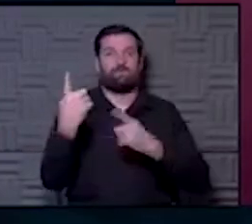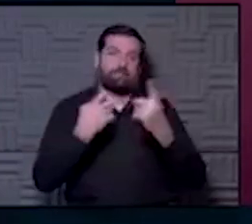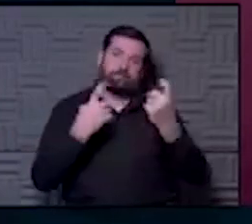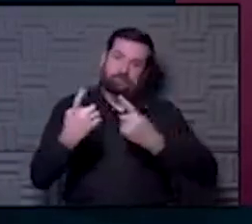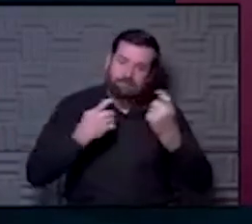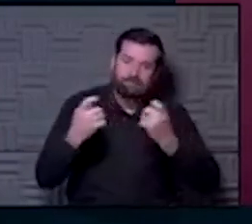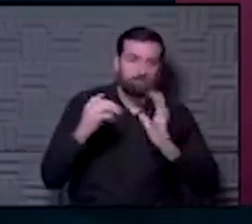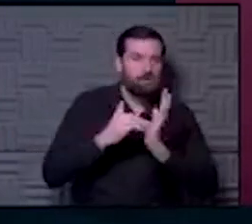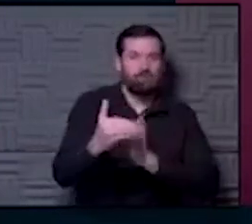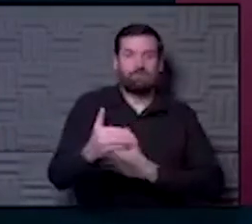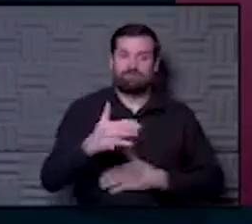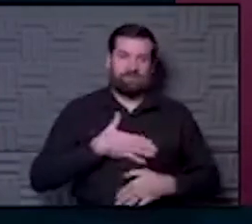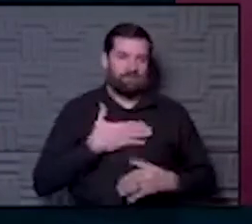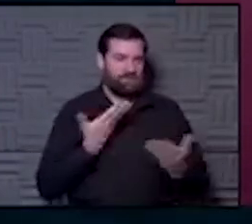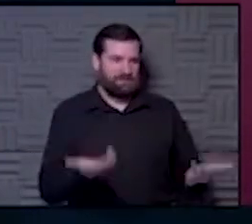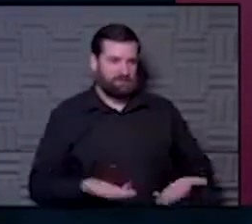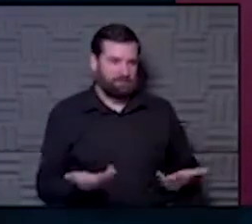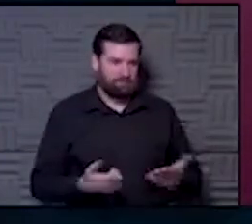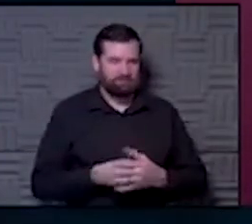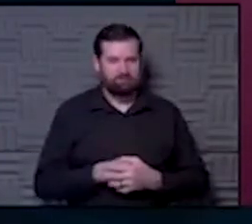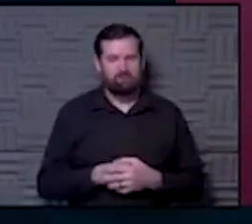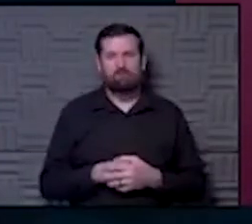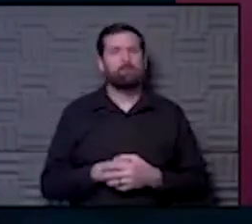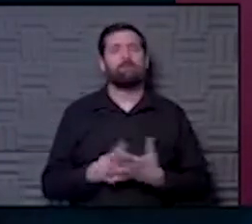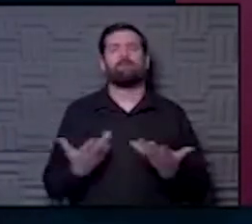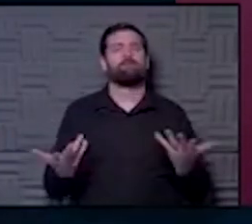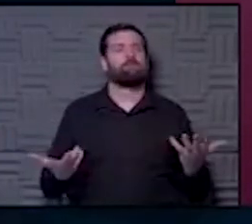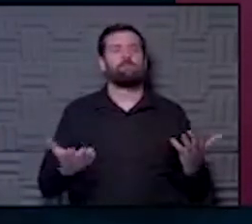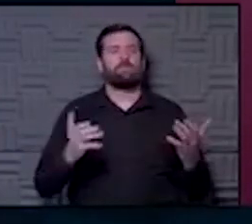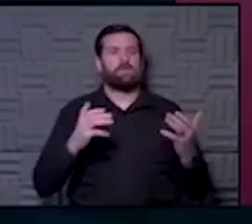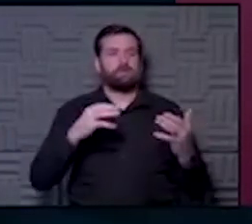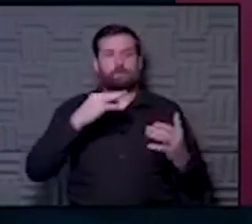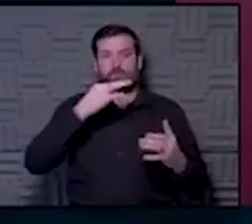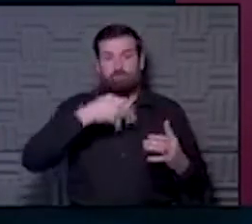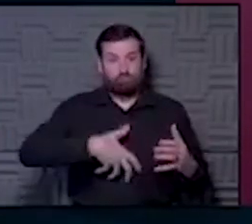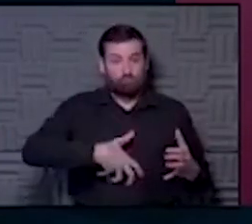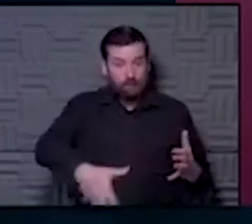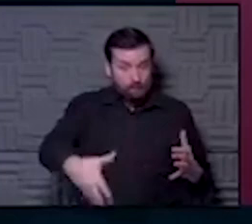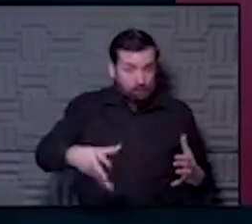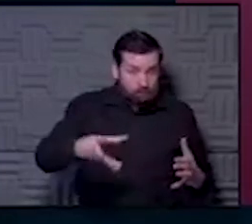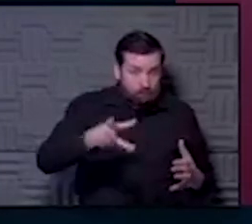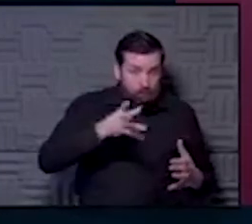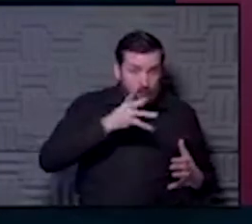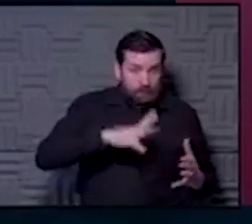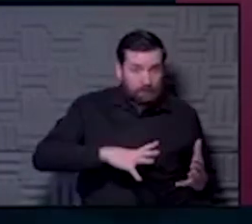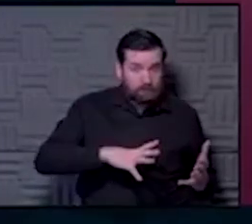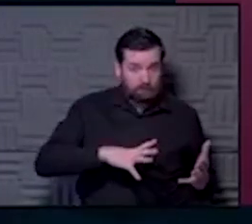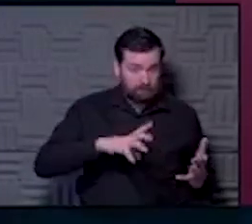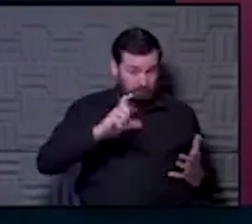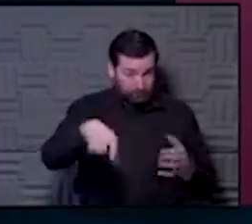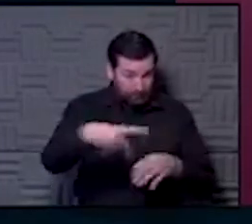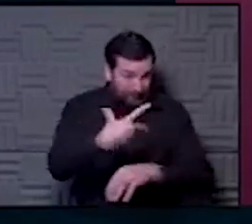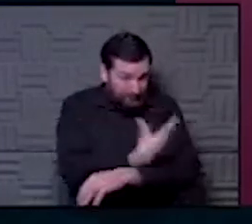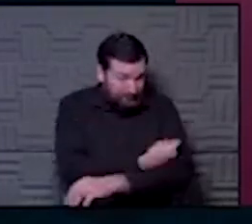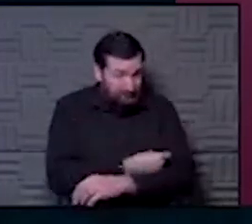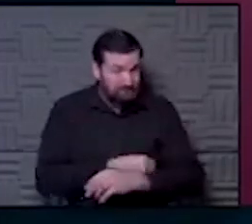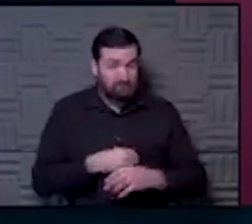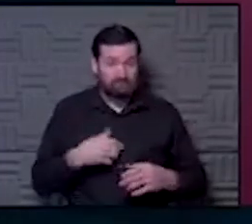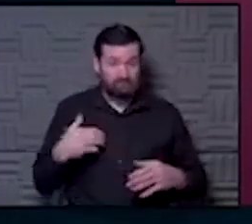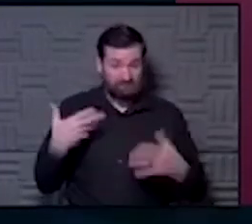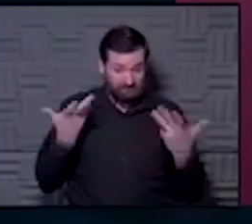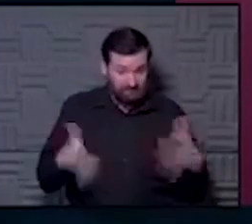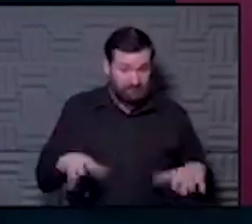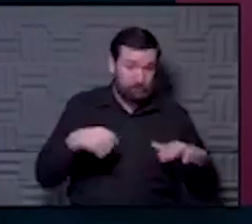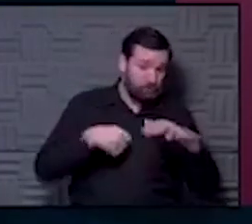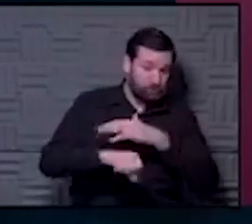we're happy you're here today to help us answer this, is what about expectant moms? Should they be getting the vaccine? Is it safe to breastfeed after the